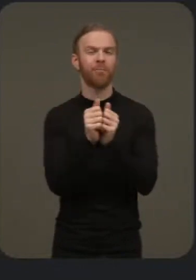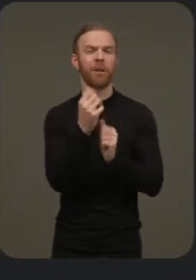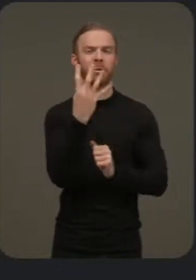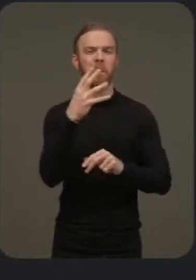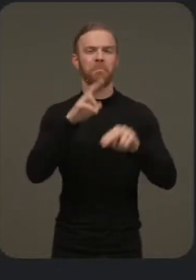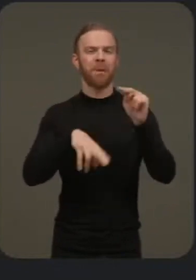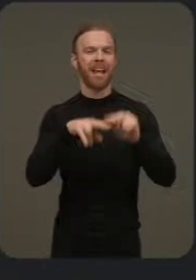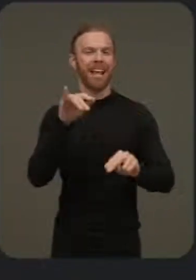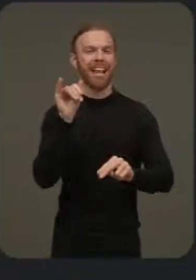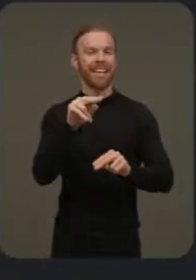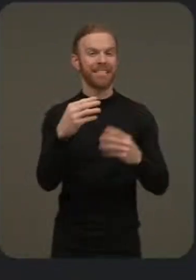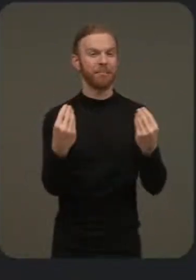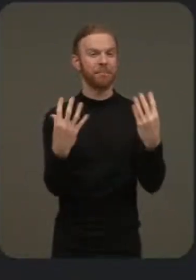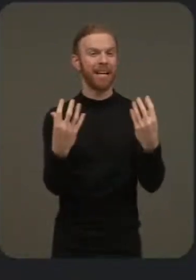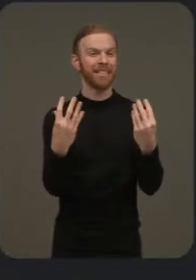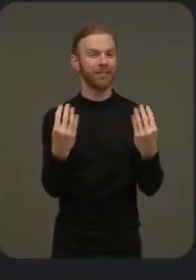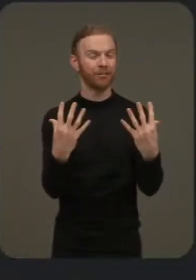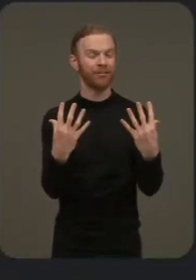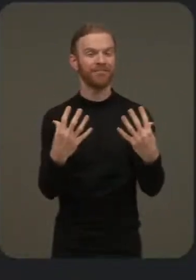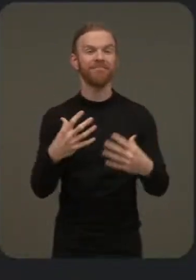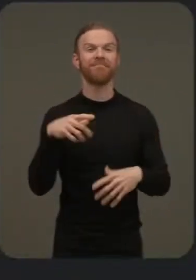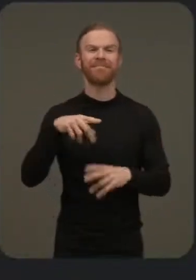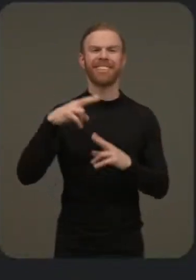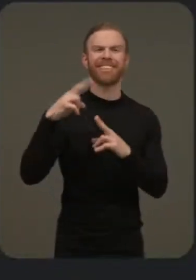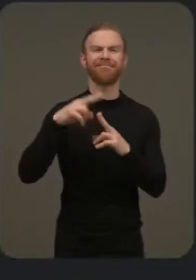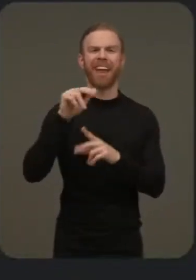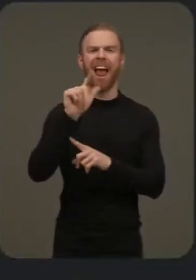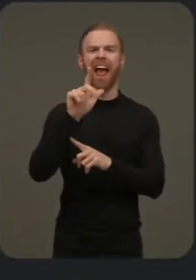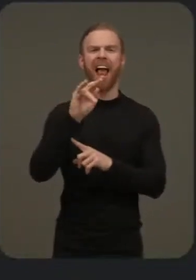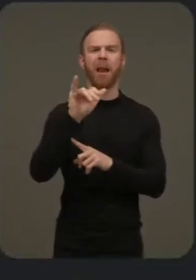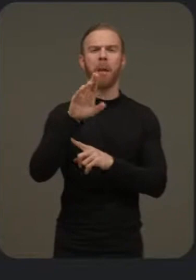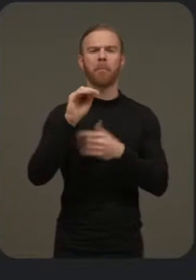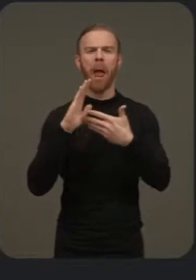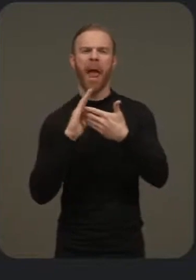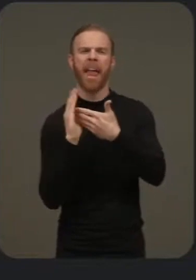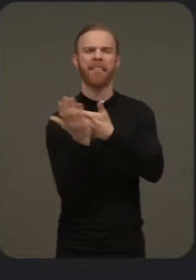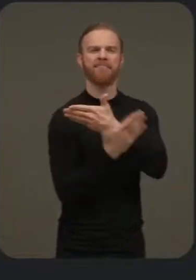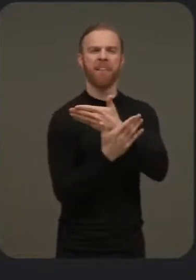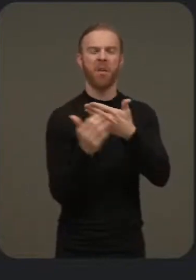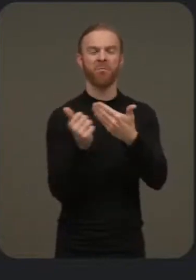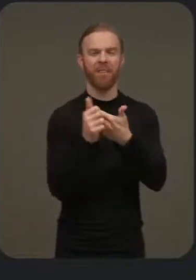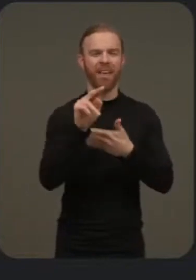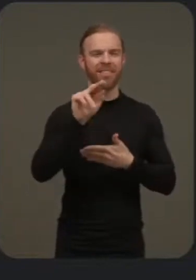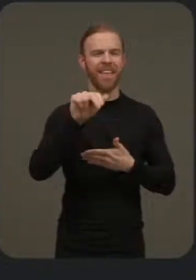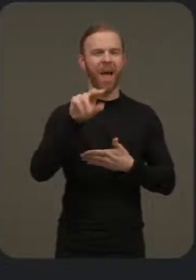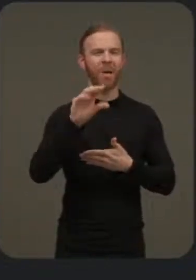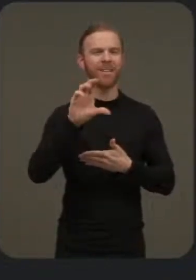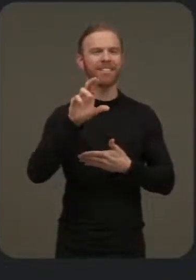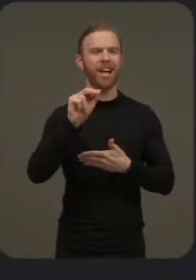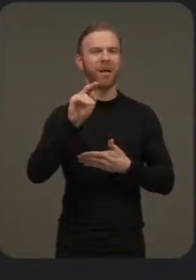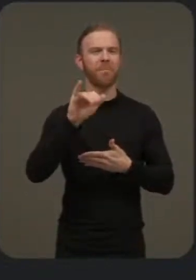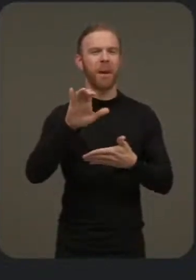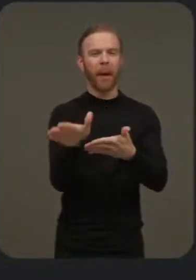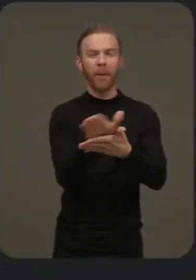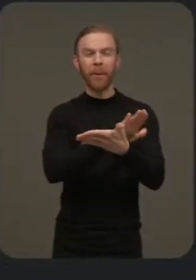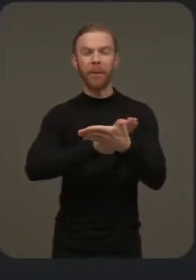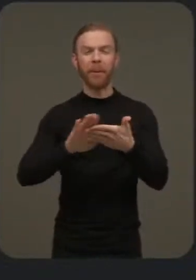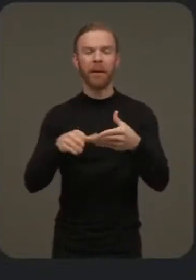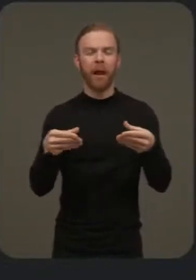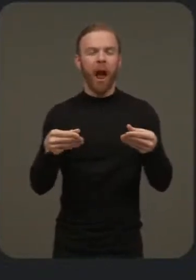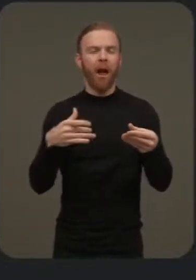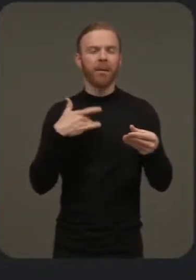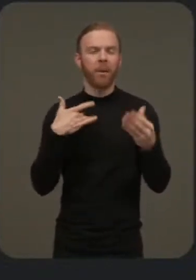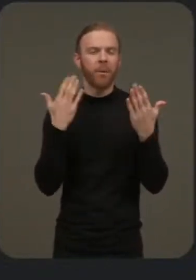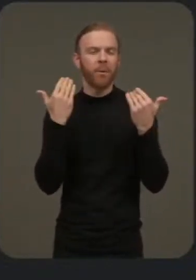A premium aluminum enclosure with a nanoshermanic coating that feels great in the hand and is cool to the touch.